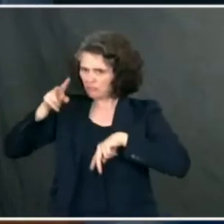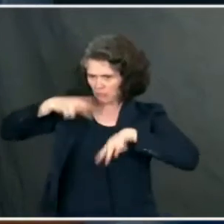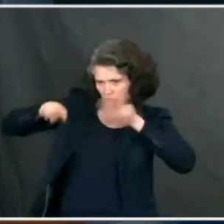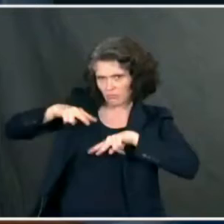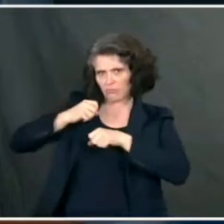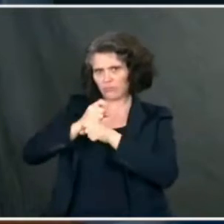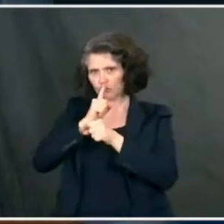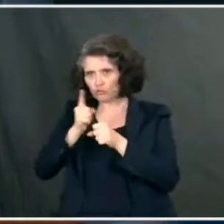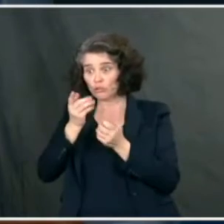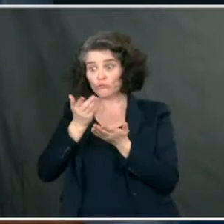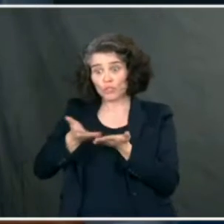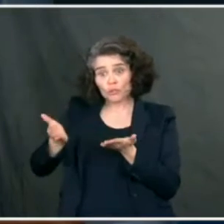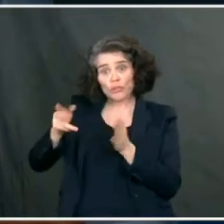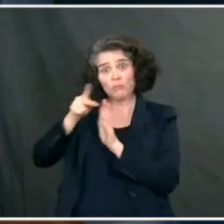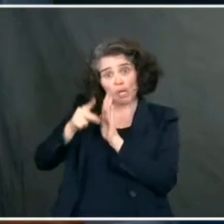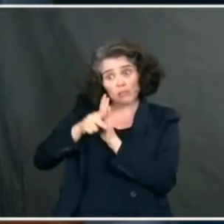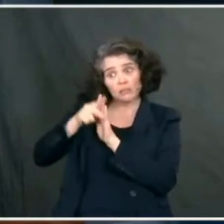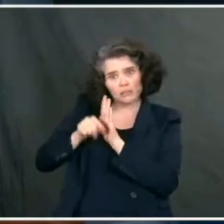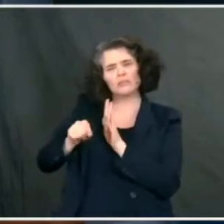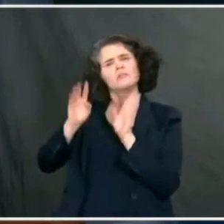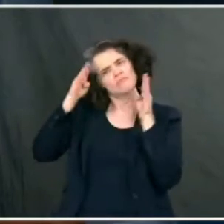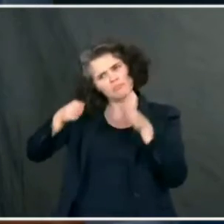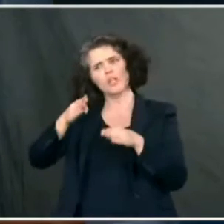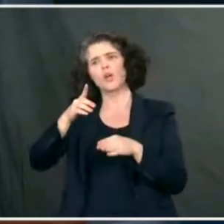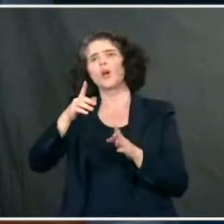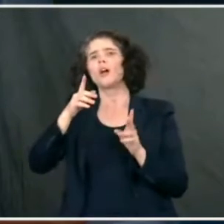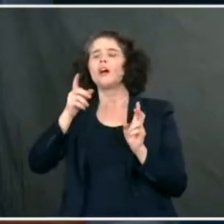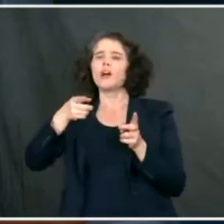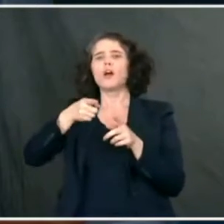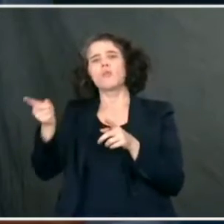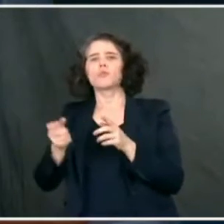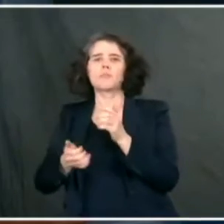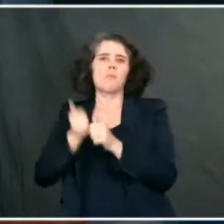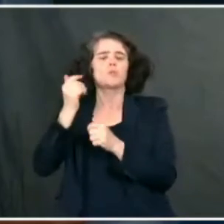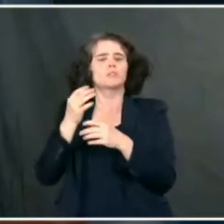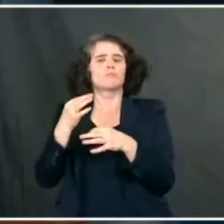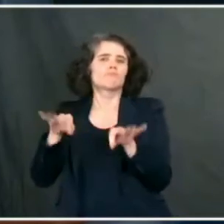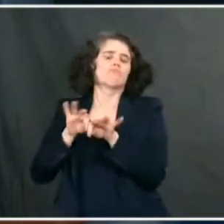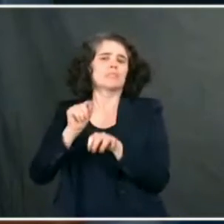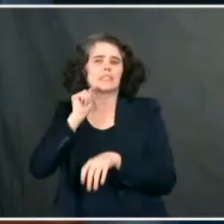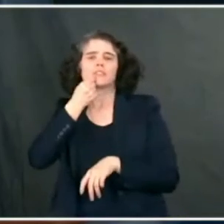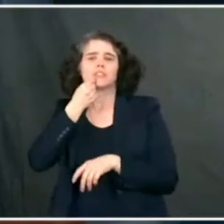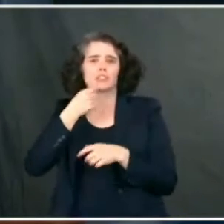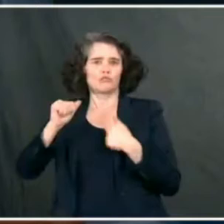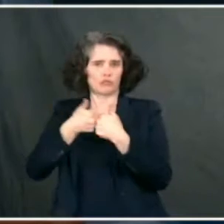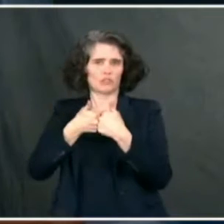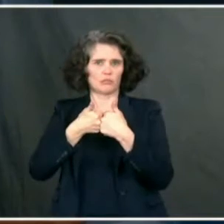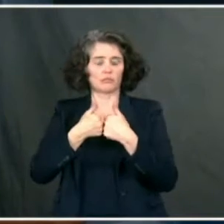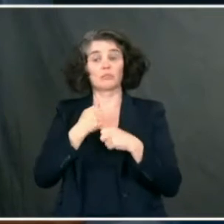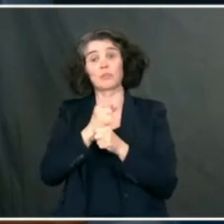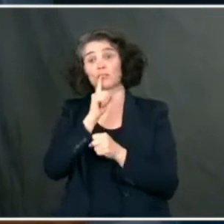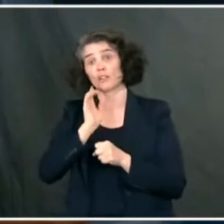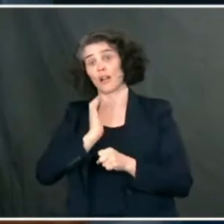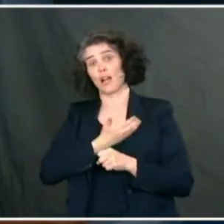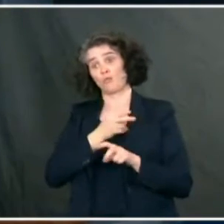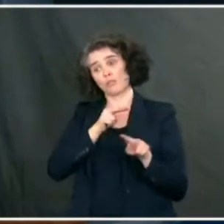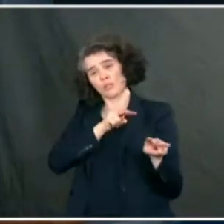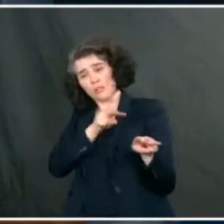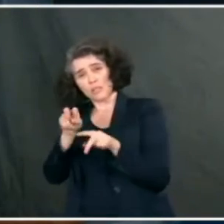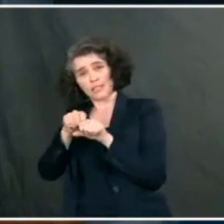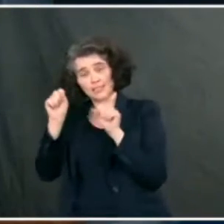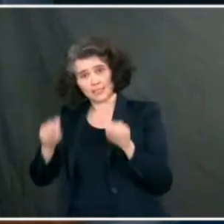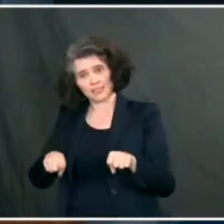ensure that resources are dedicated to the most pressing challenges, and that we have a fair and effective enforcement system